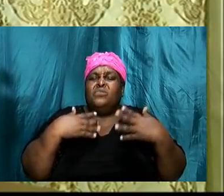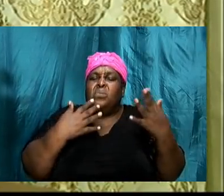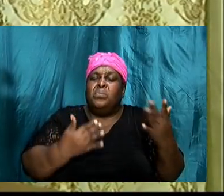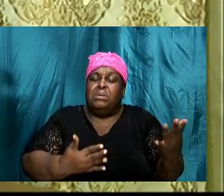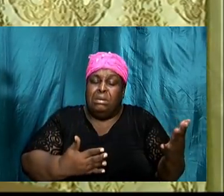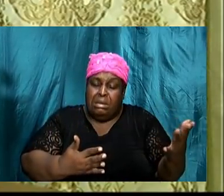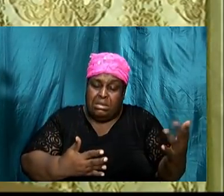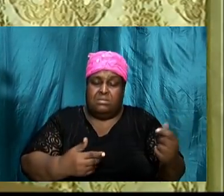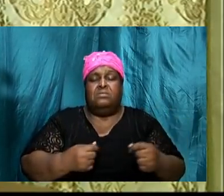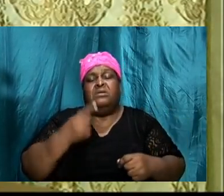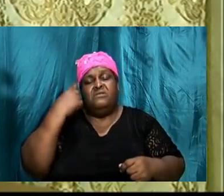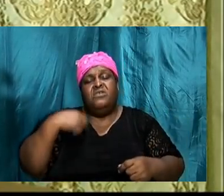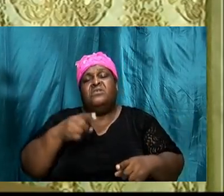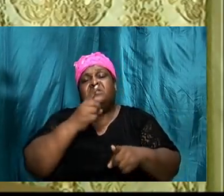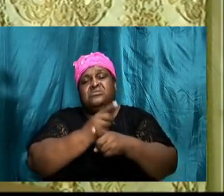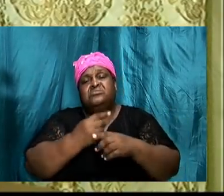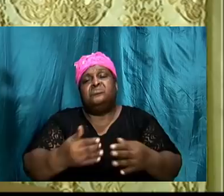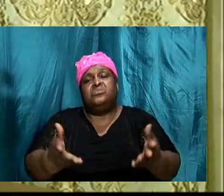to come